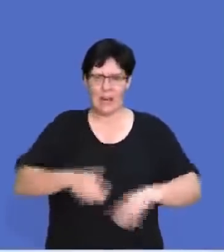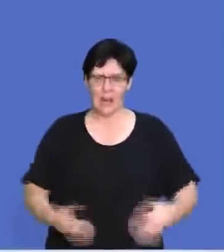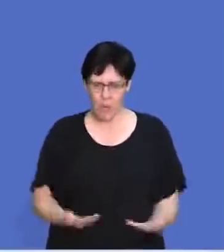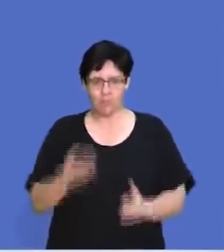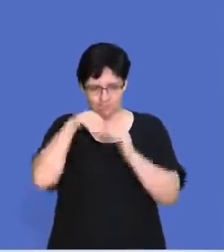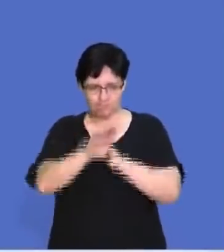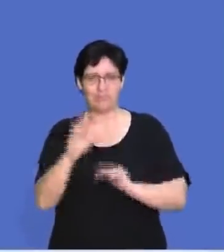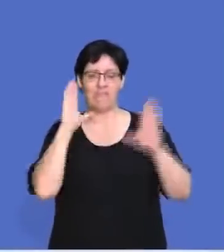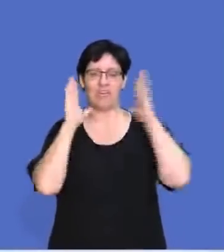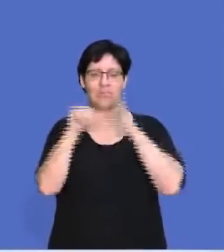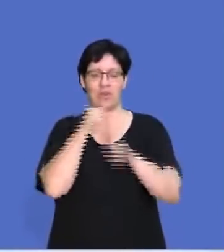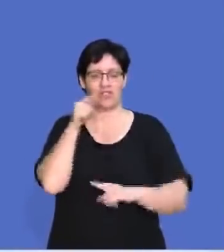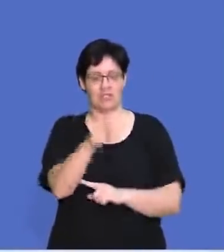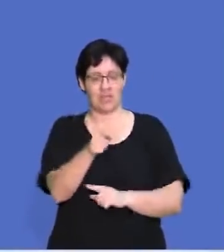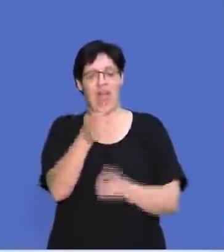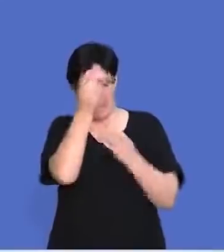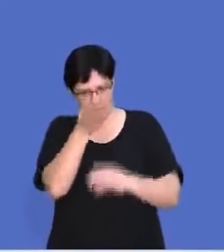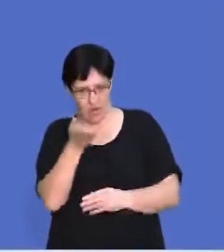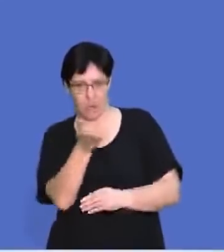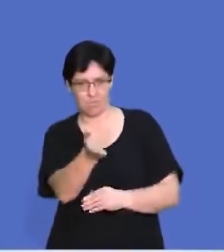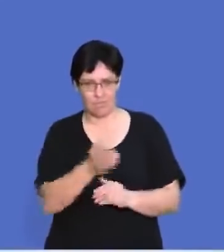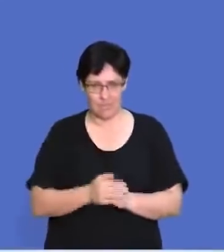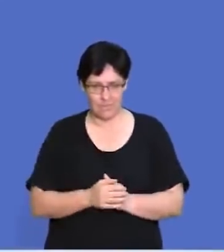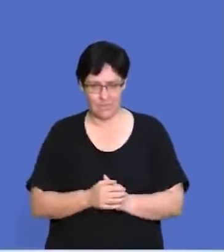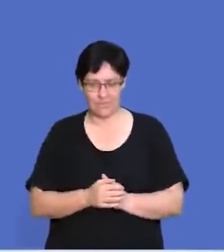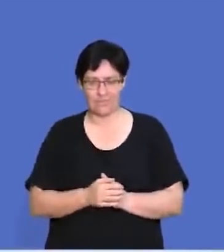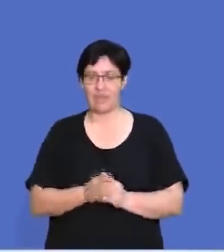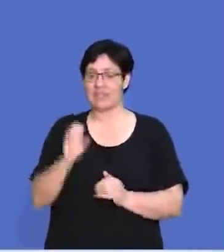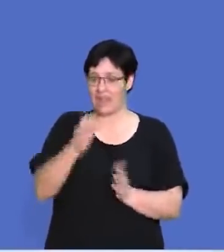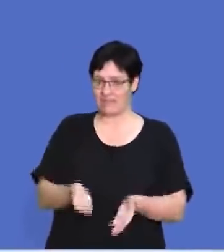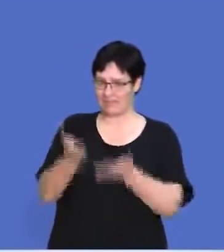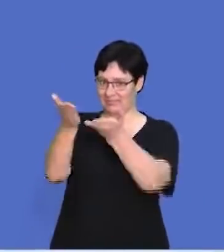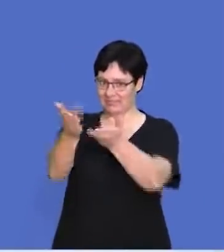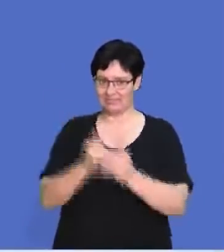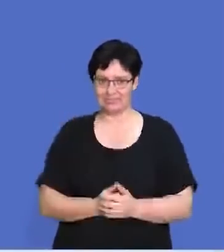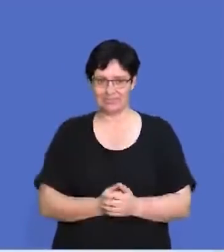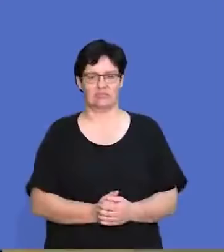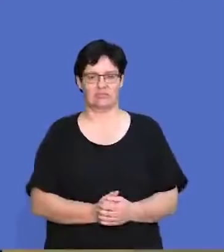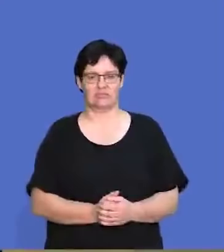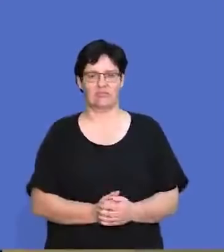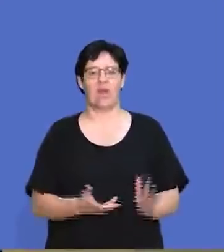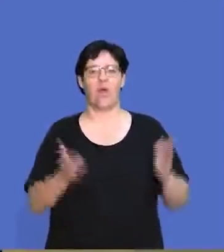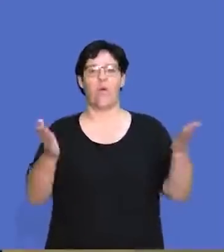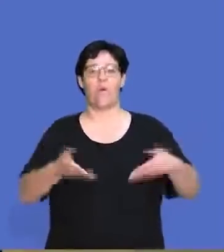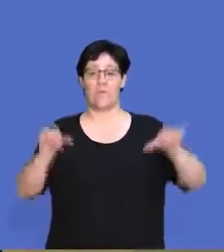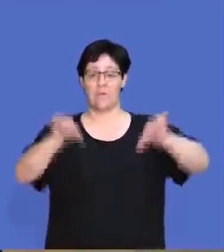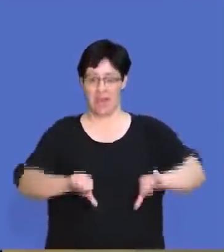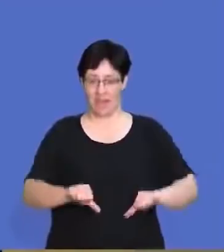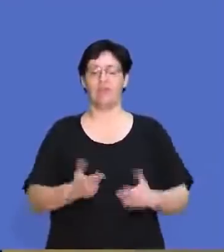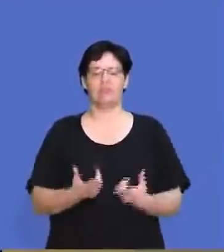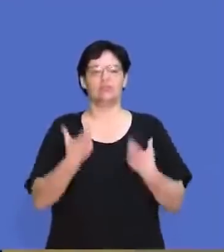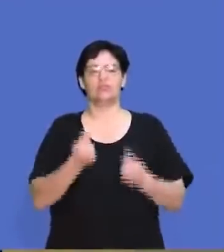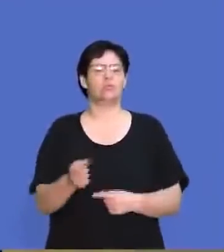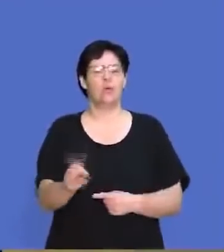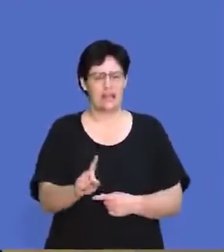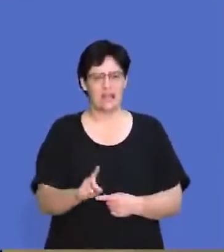is head on over to our Facebook page and all of the details will be there. Dave, thank you so much and over to you. Welcome back, Matrix. We're going to be